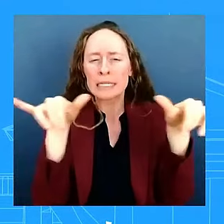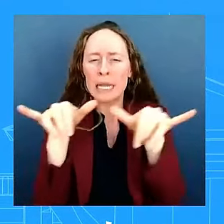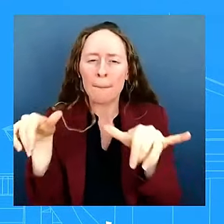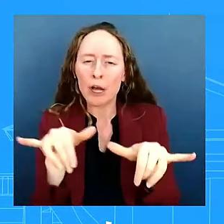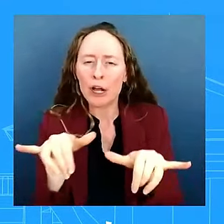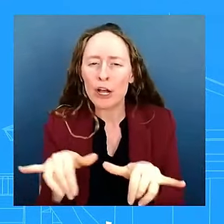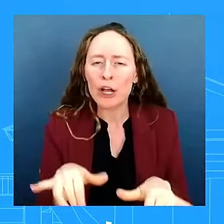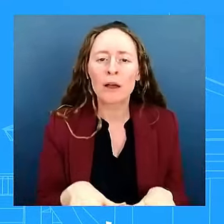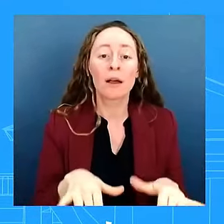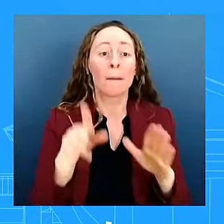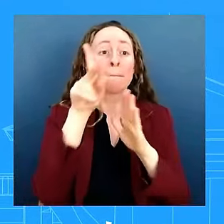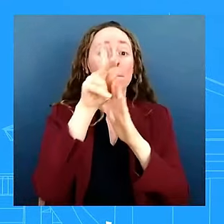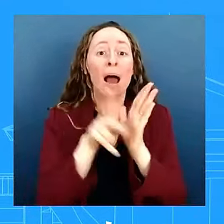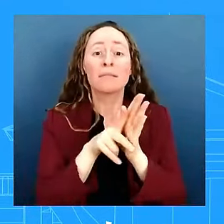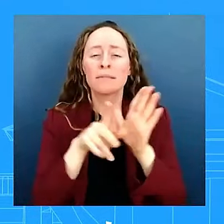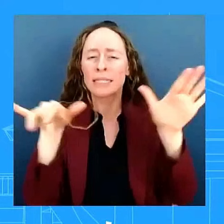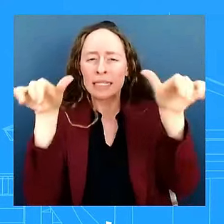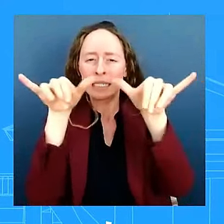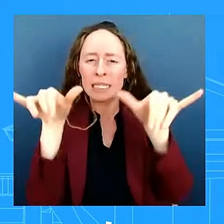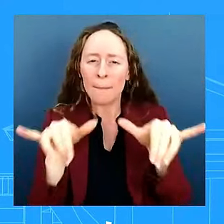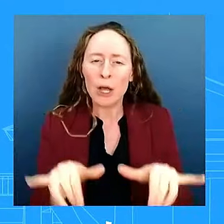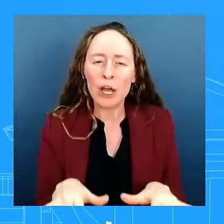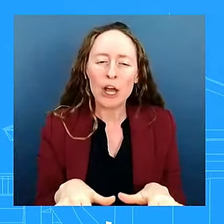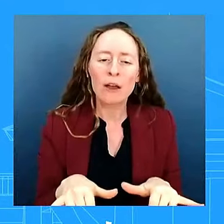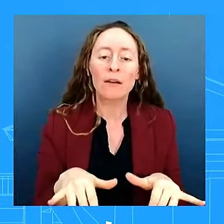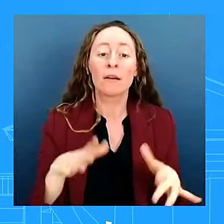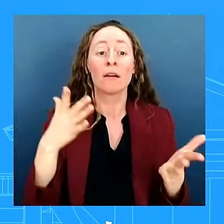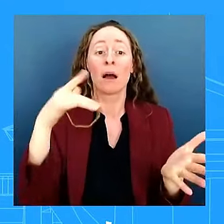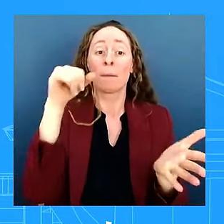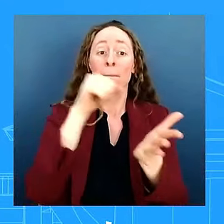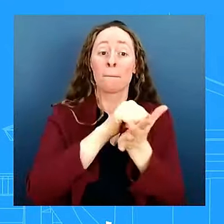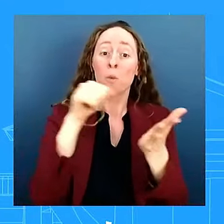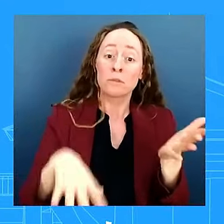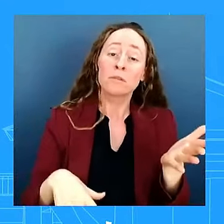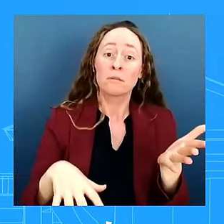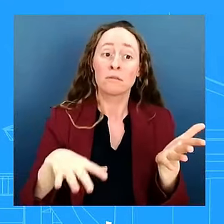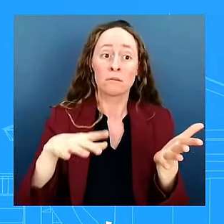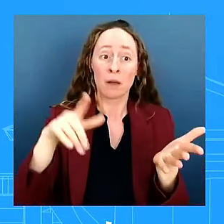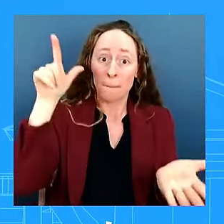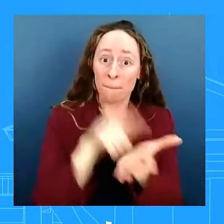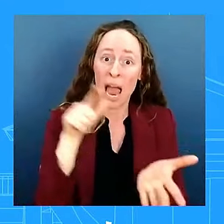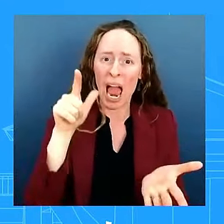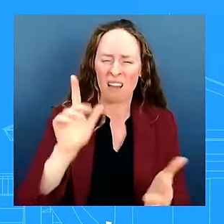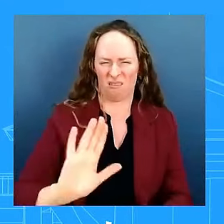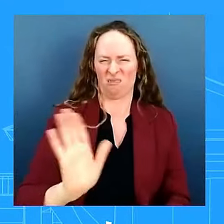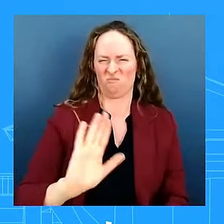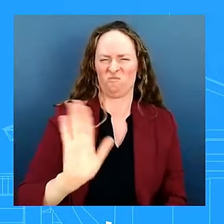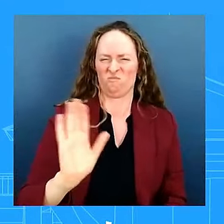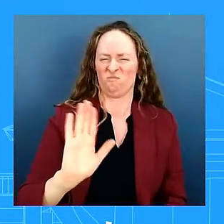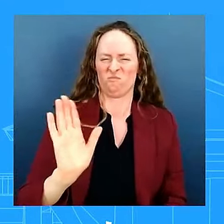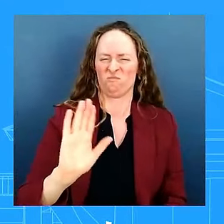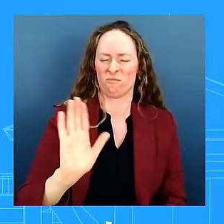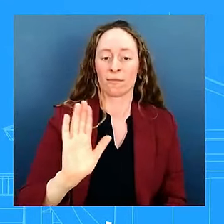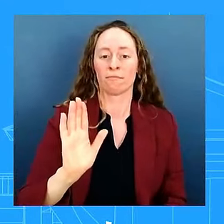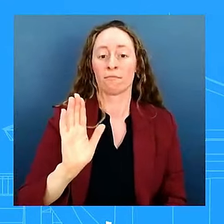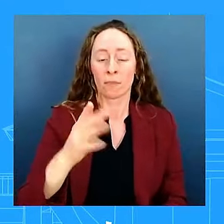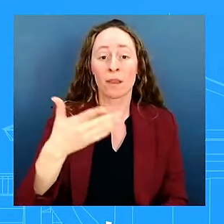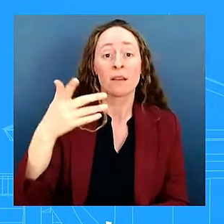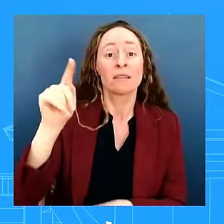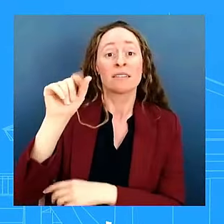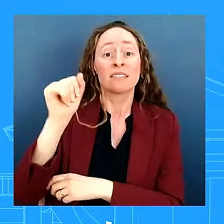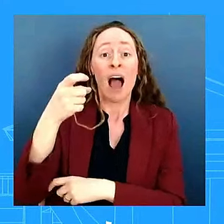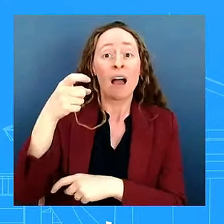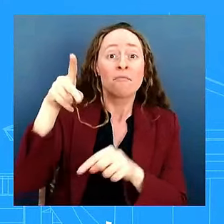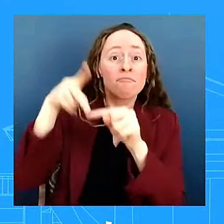abortion and ivf bans tax cuts and lower costs for families to keep us on the strong economic growth trajectory uh